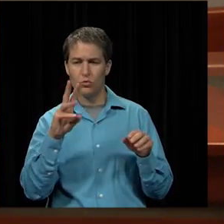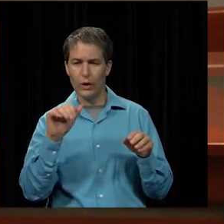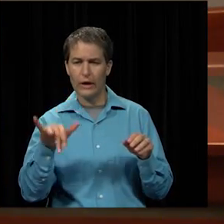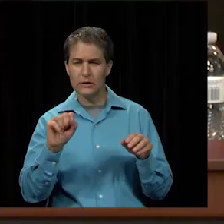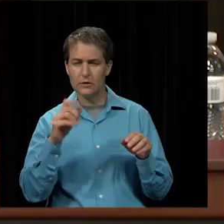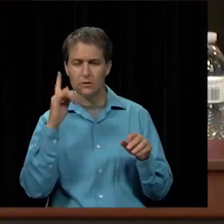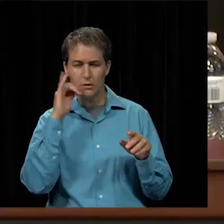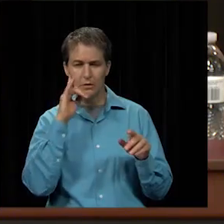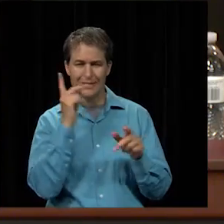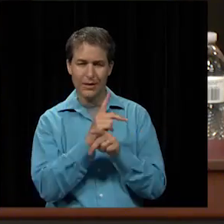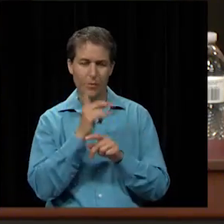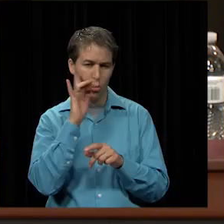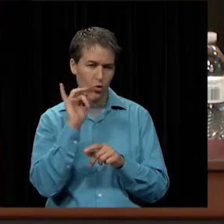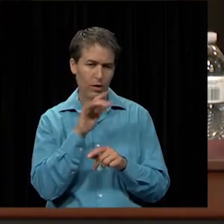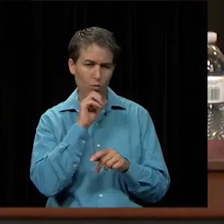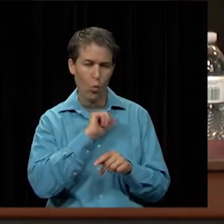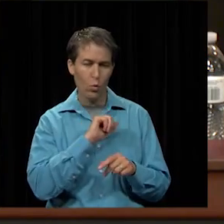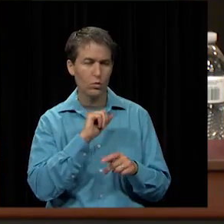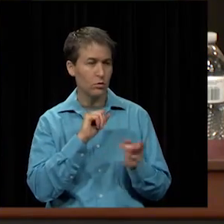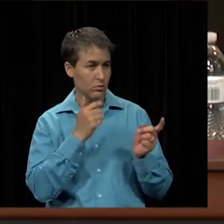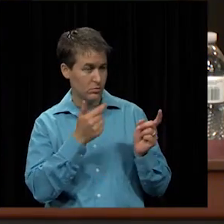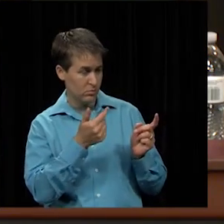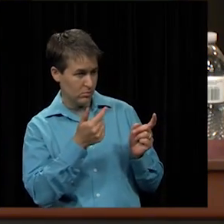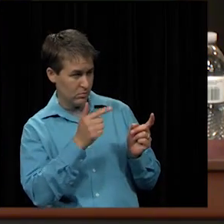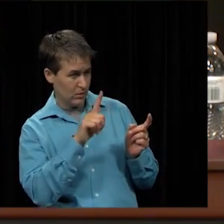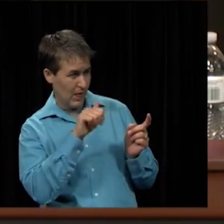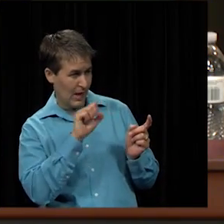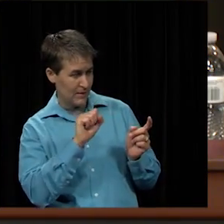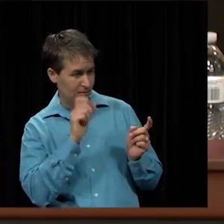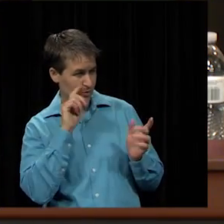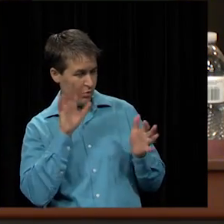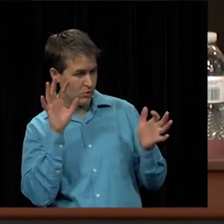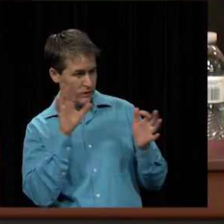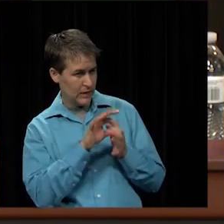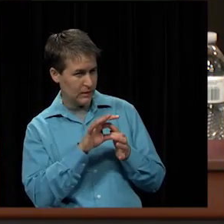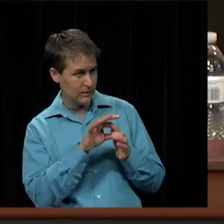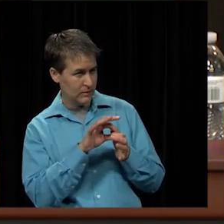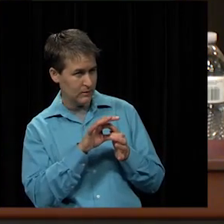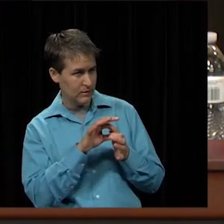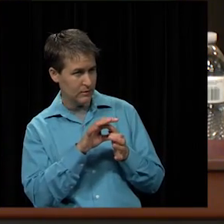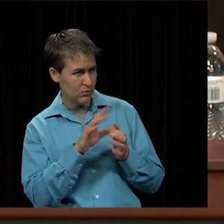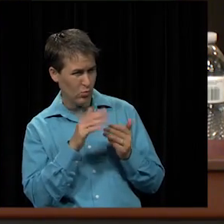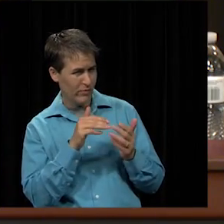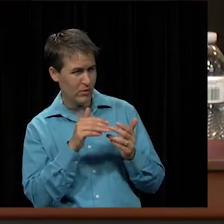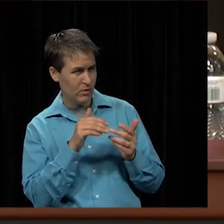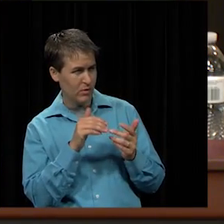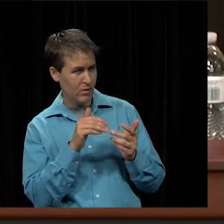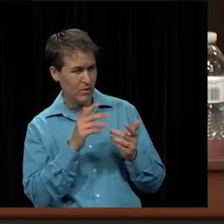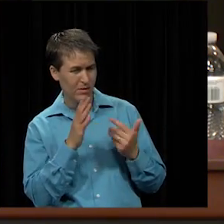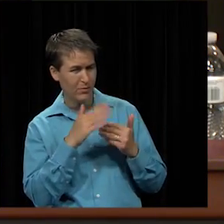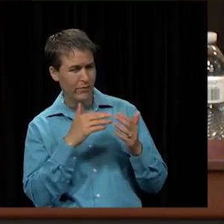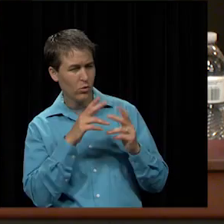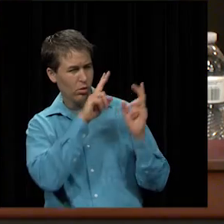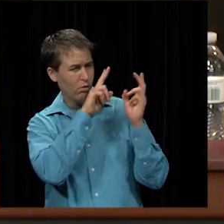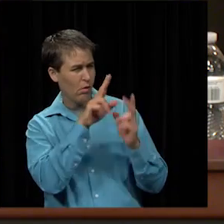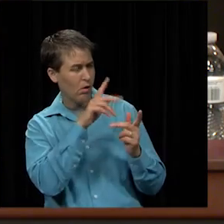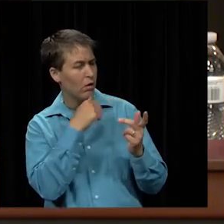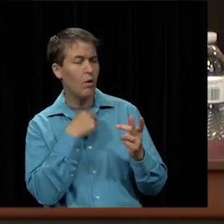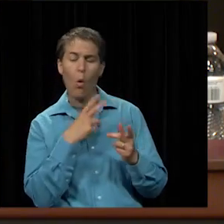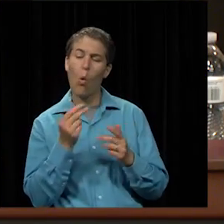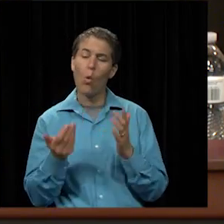The glass, you know, connecting, you know, what do you want to call Well, the new entry